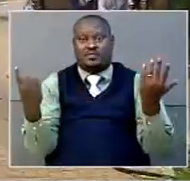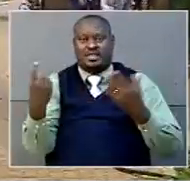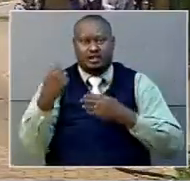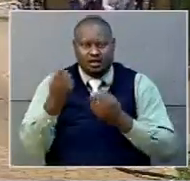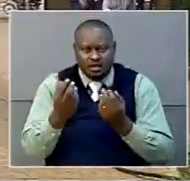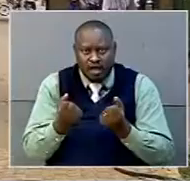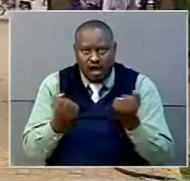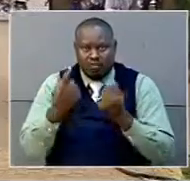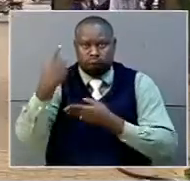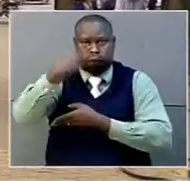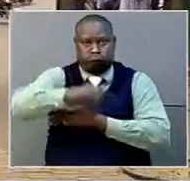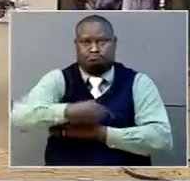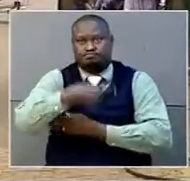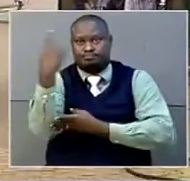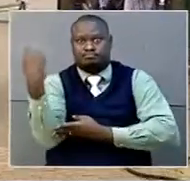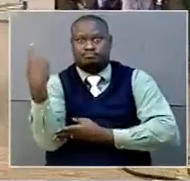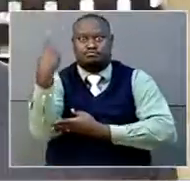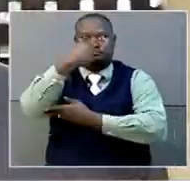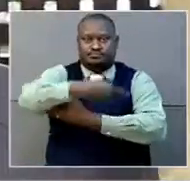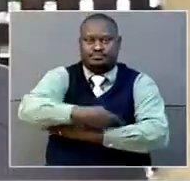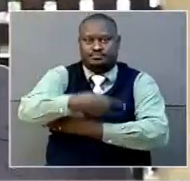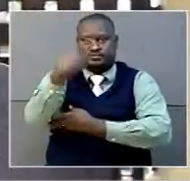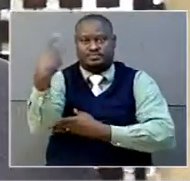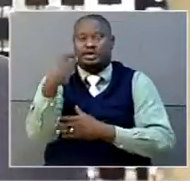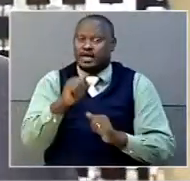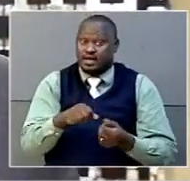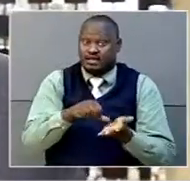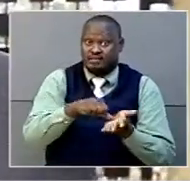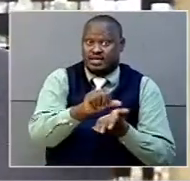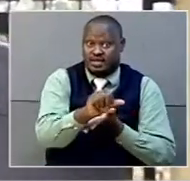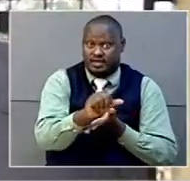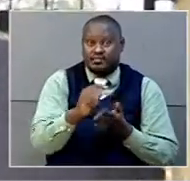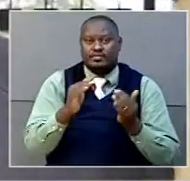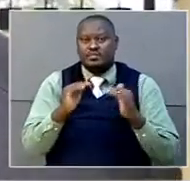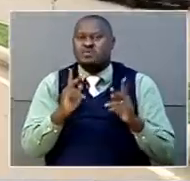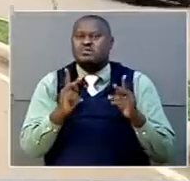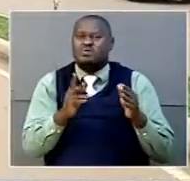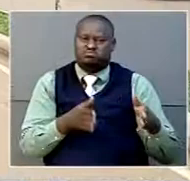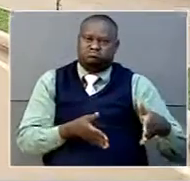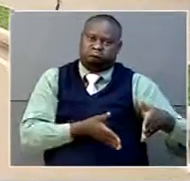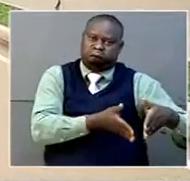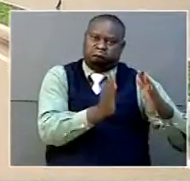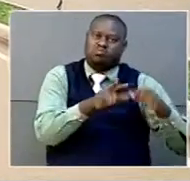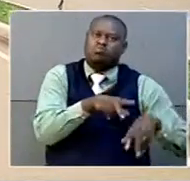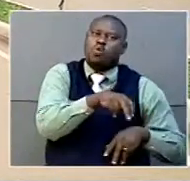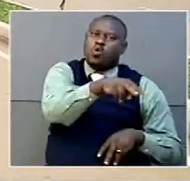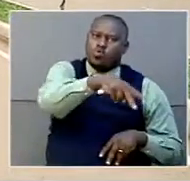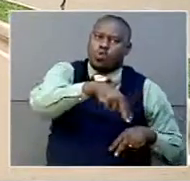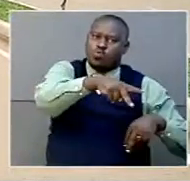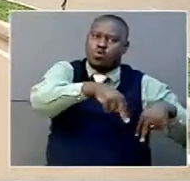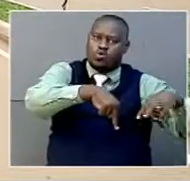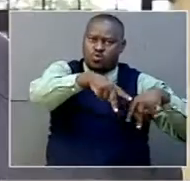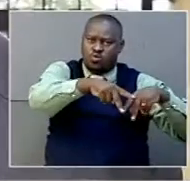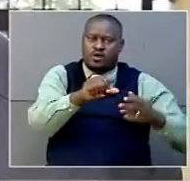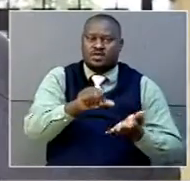for which some payment will be required. But the pedestrian access will remain open 24 hours for